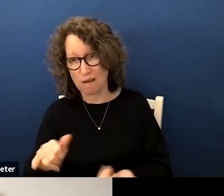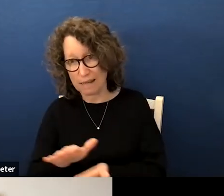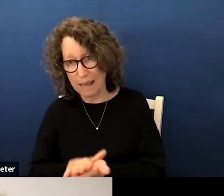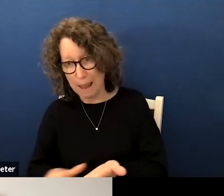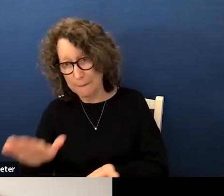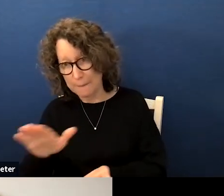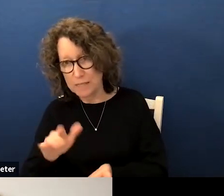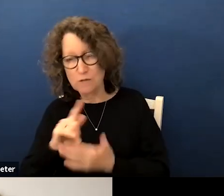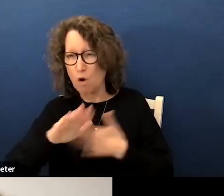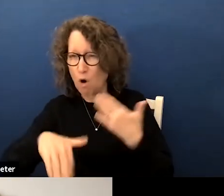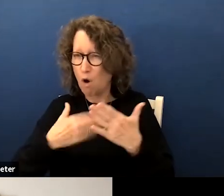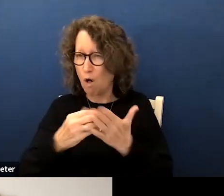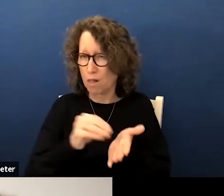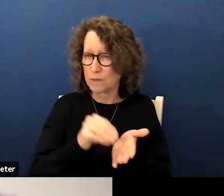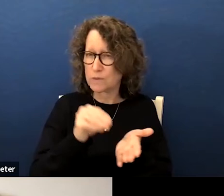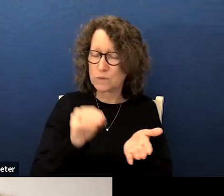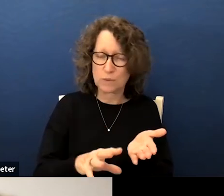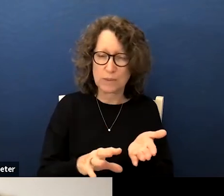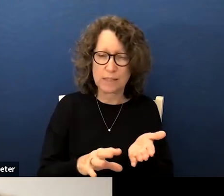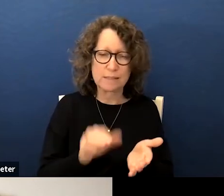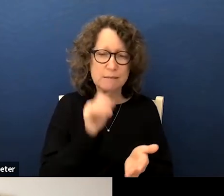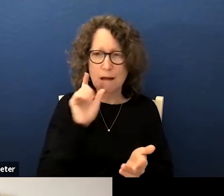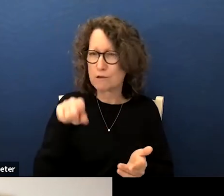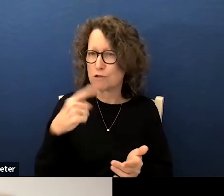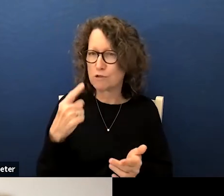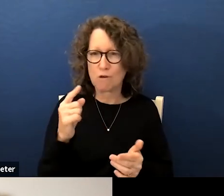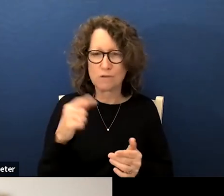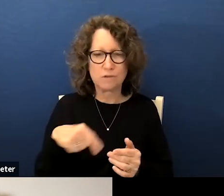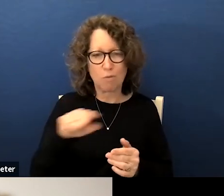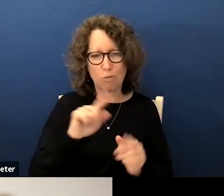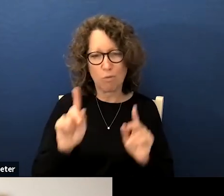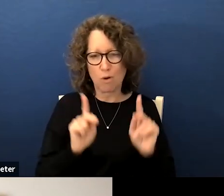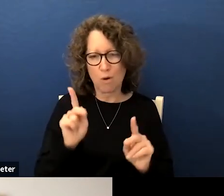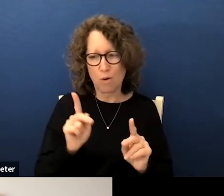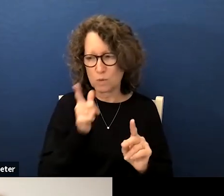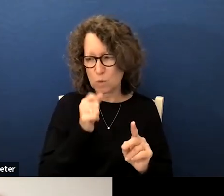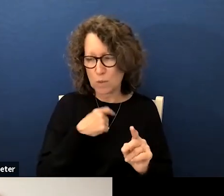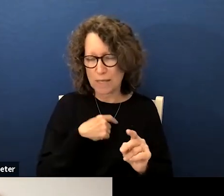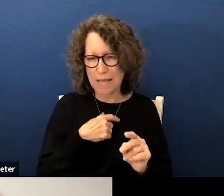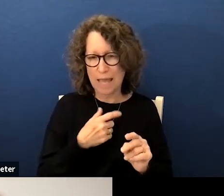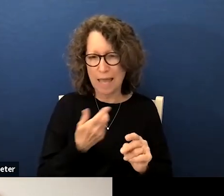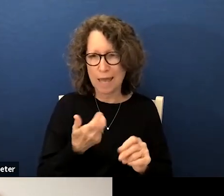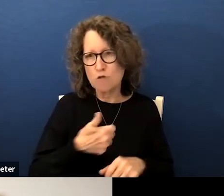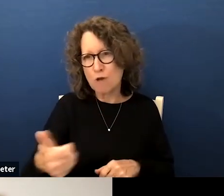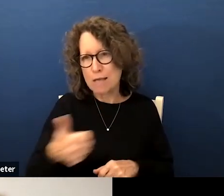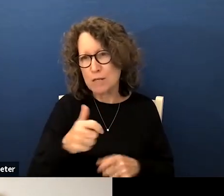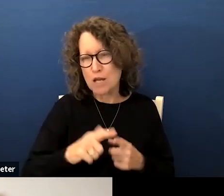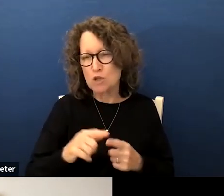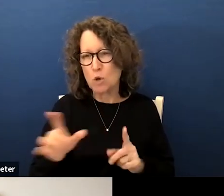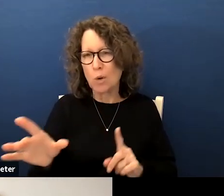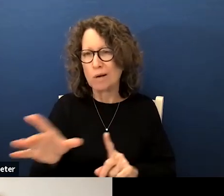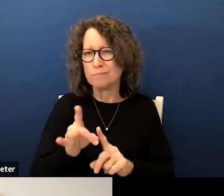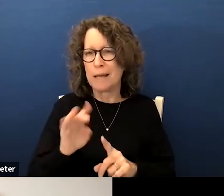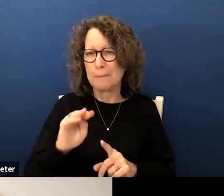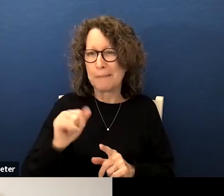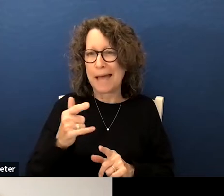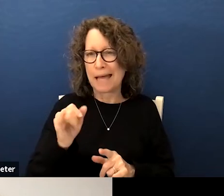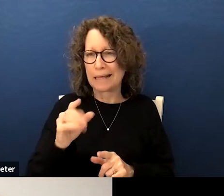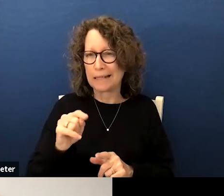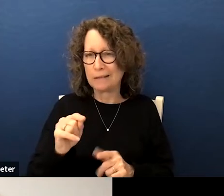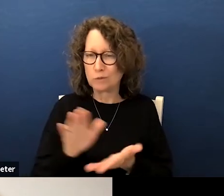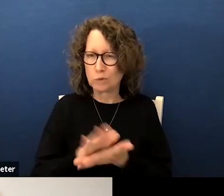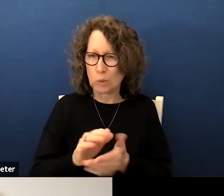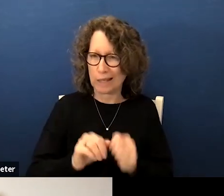for all students um not just those who can get transportation over to a magnet school in the elementary